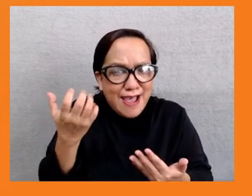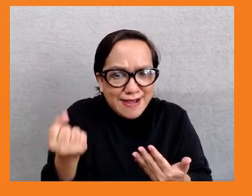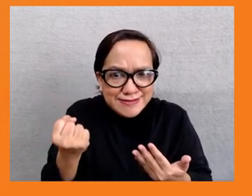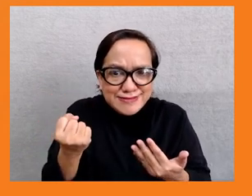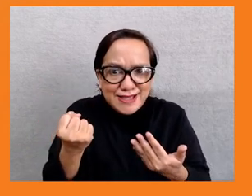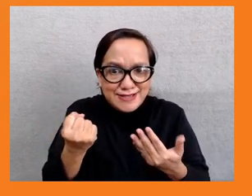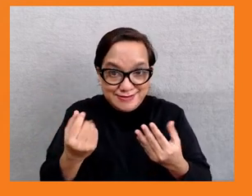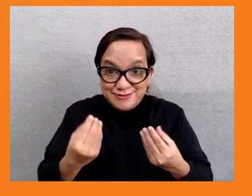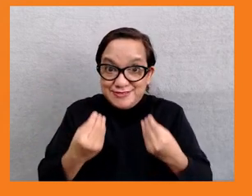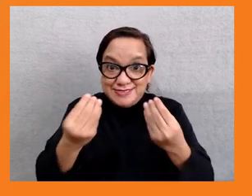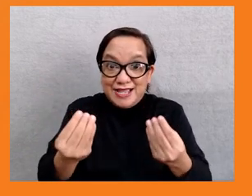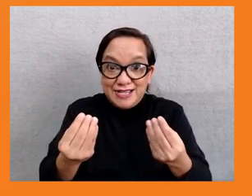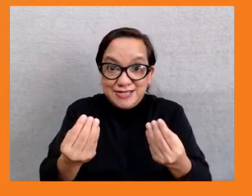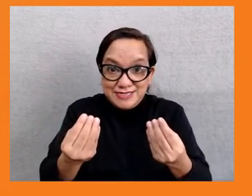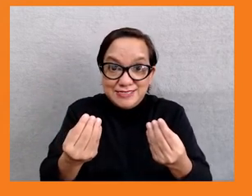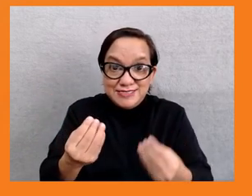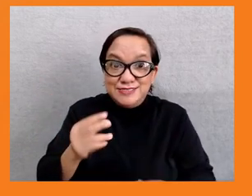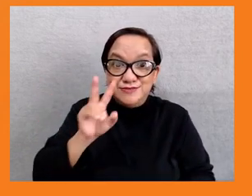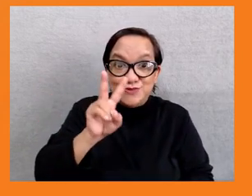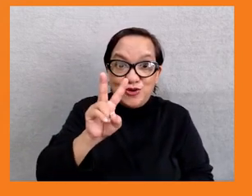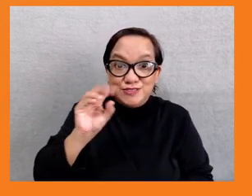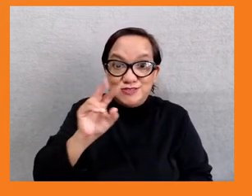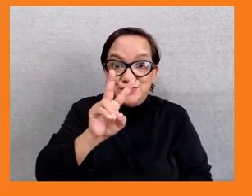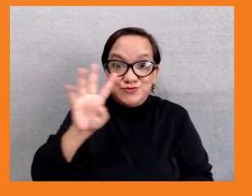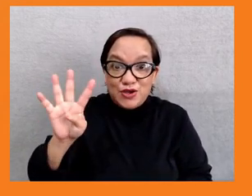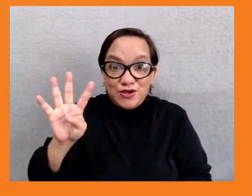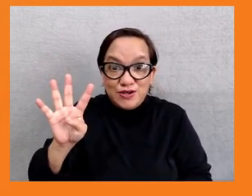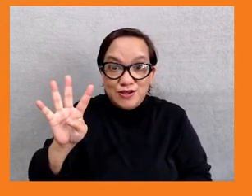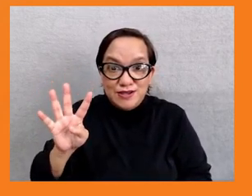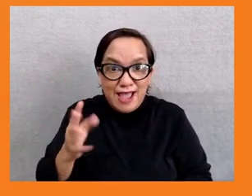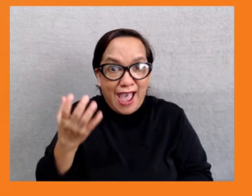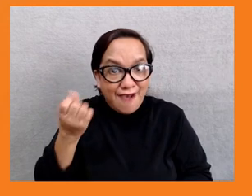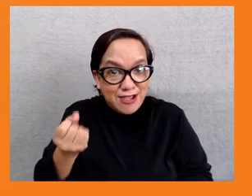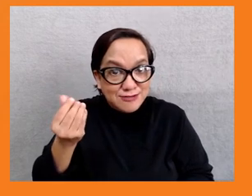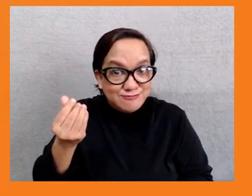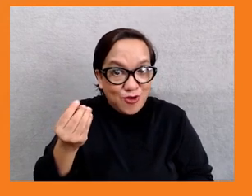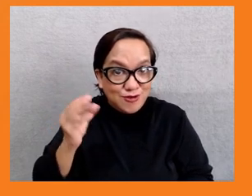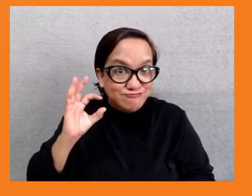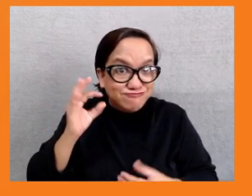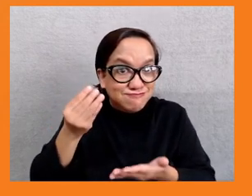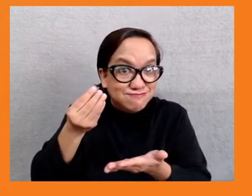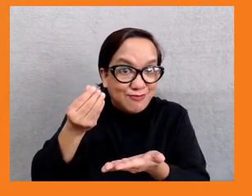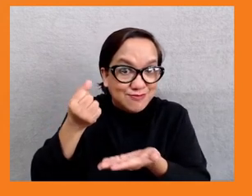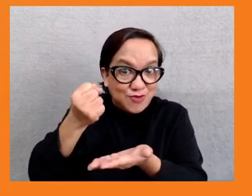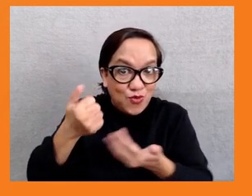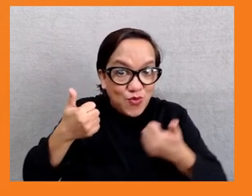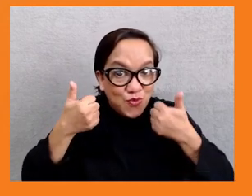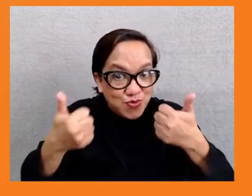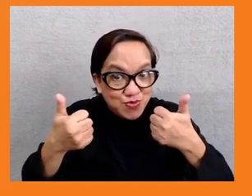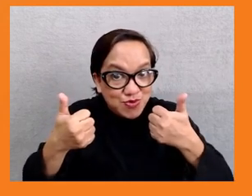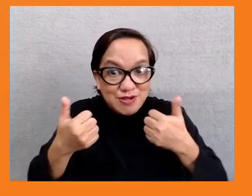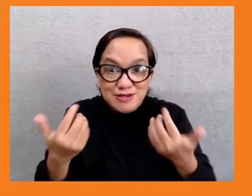make sure that there's more funding, more fiscal space for anti-inequality and SDG spending. And finally, for those countries which need